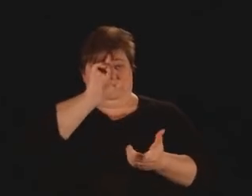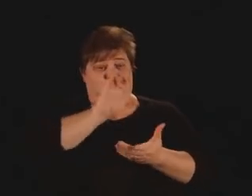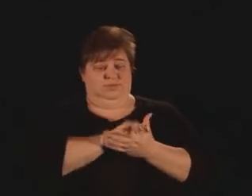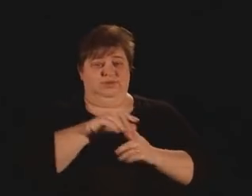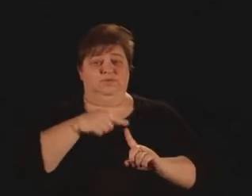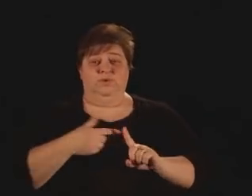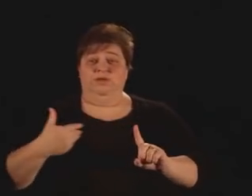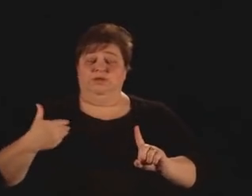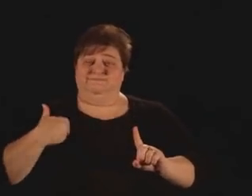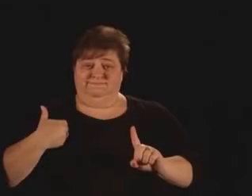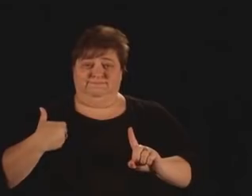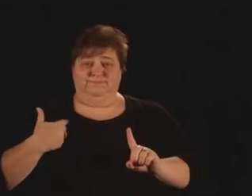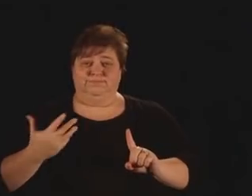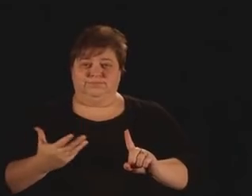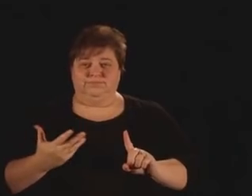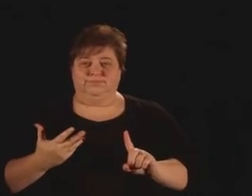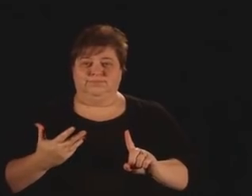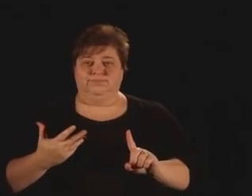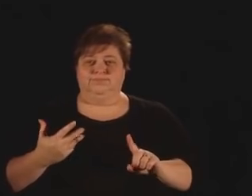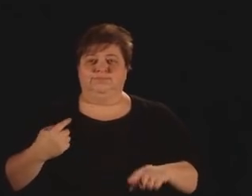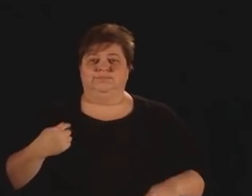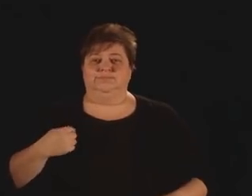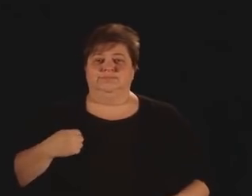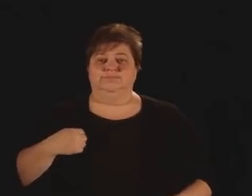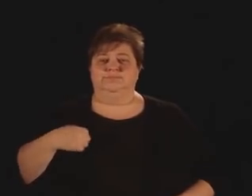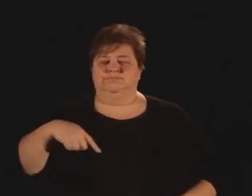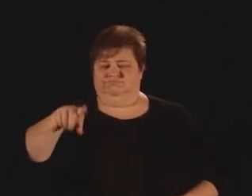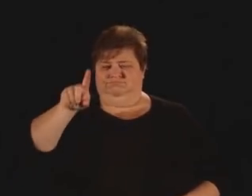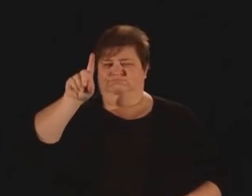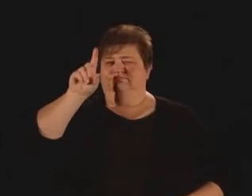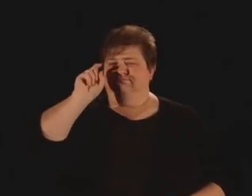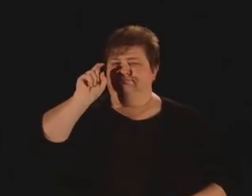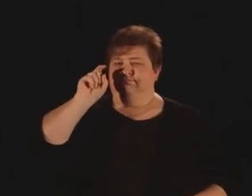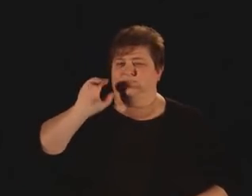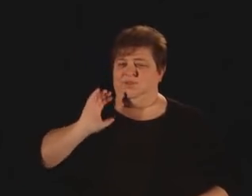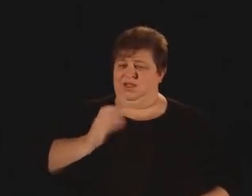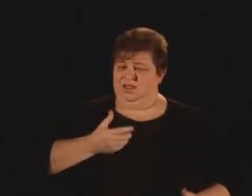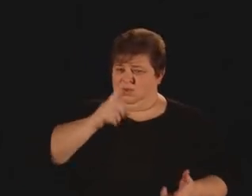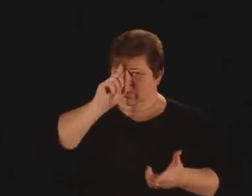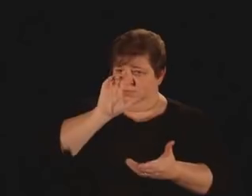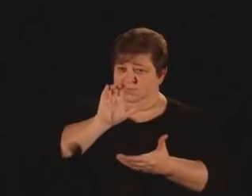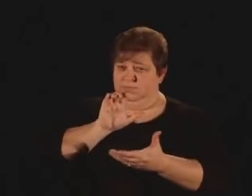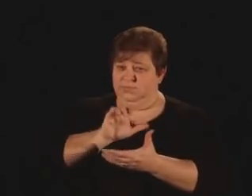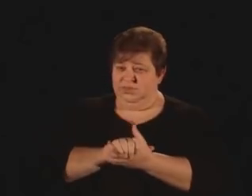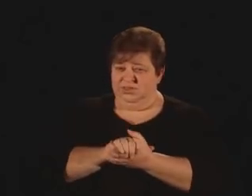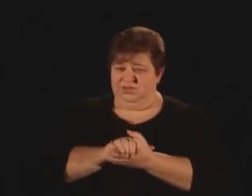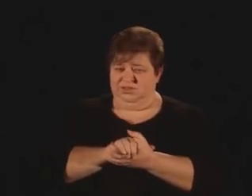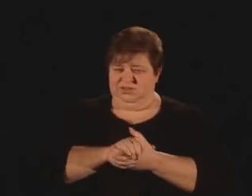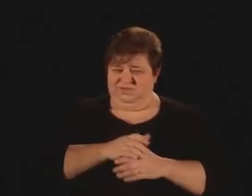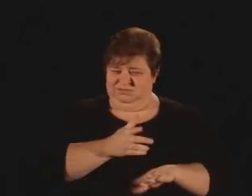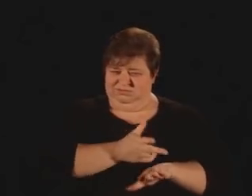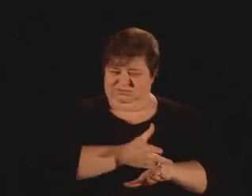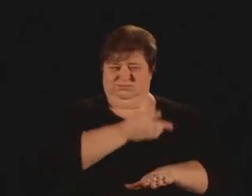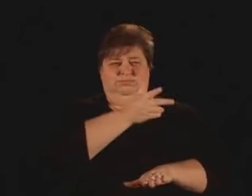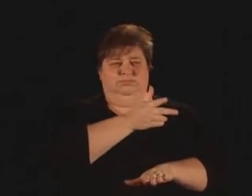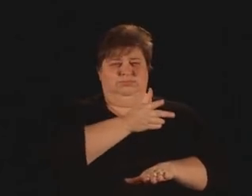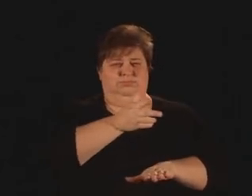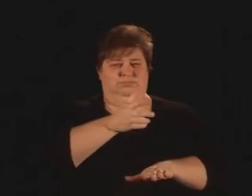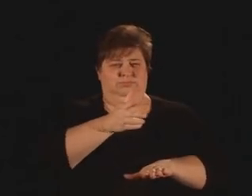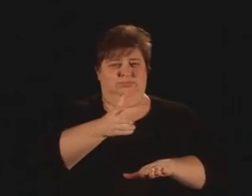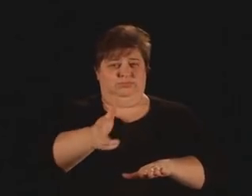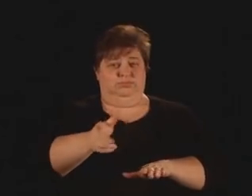While we instinctively question our beliefs about hovercars and events in the concrete and external world, we automatically